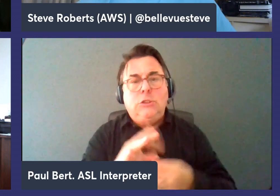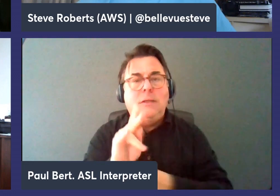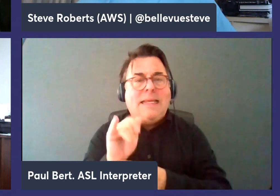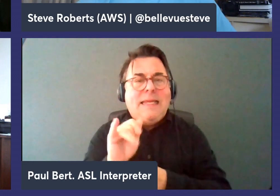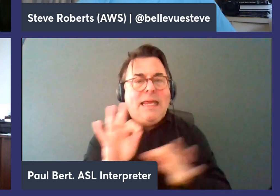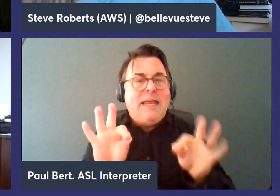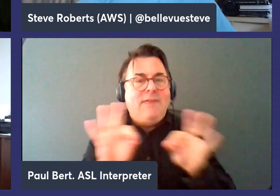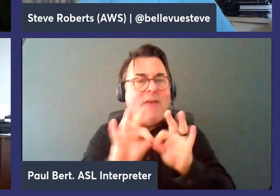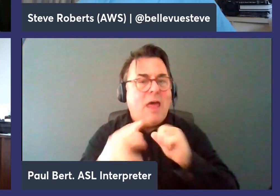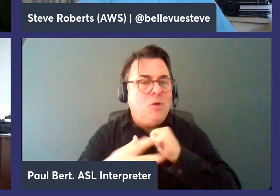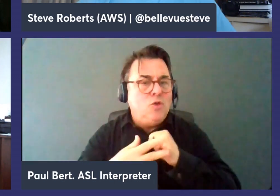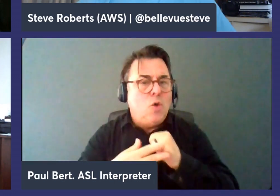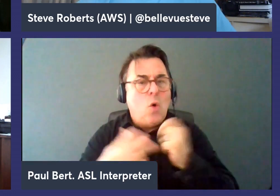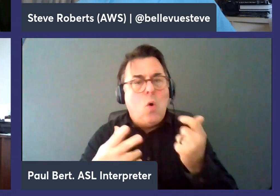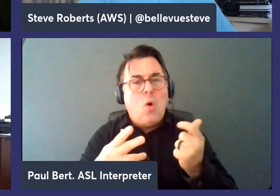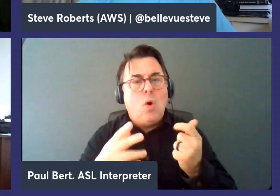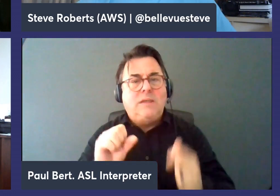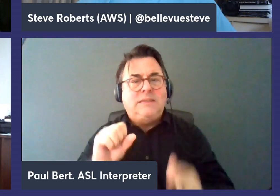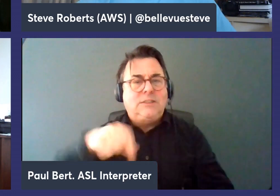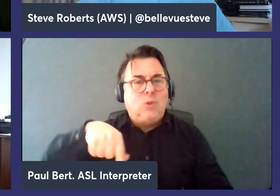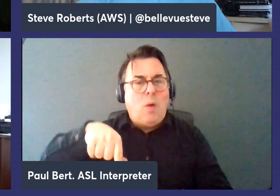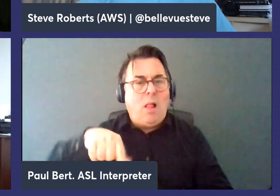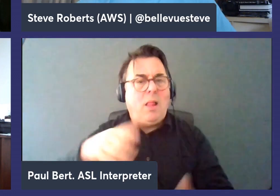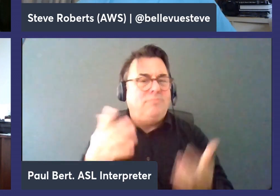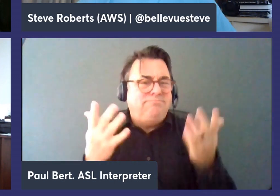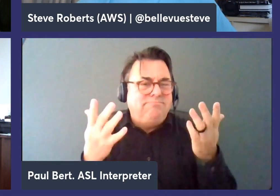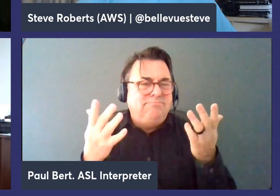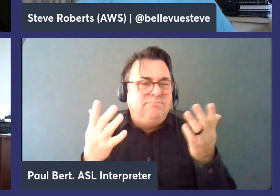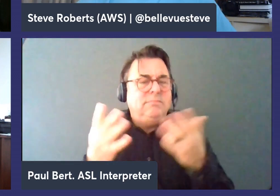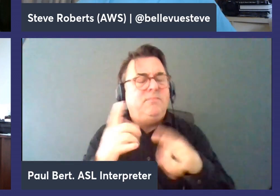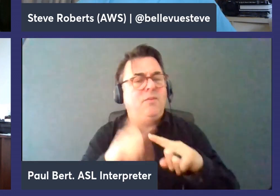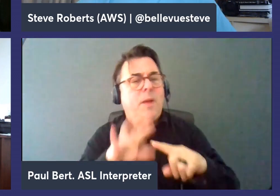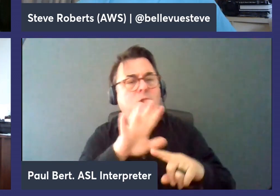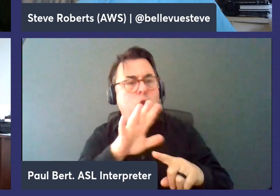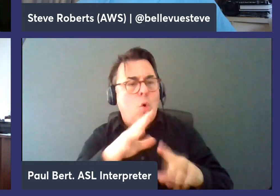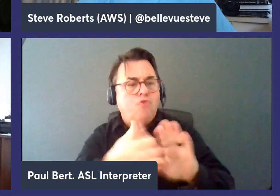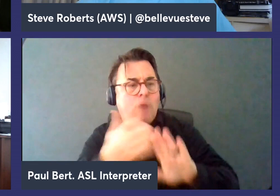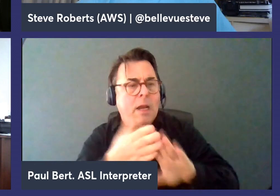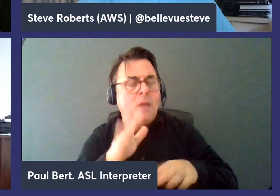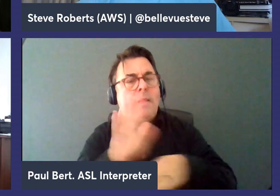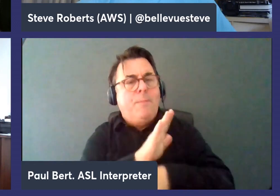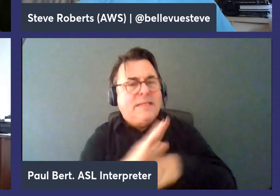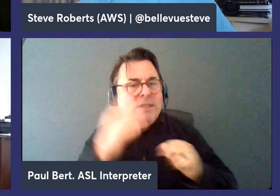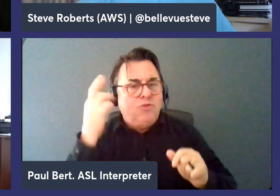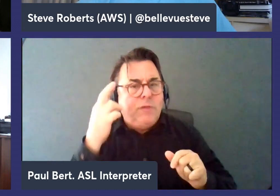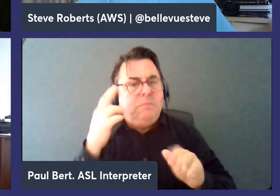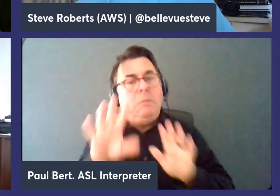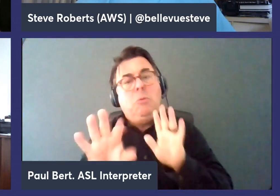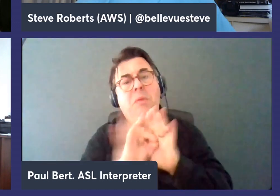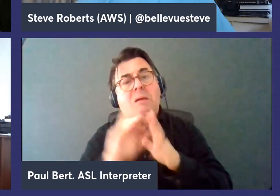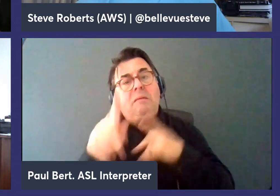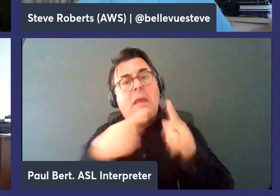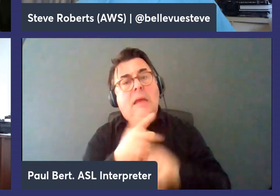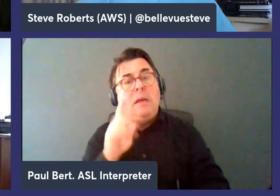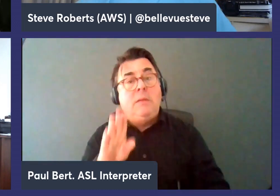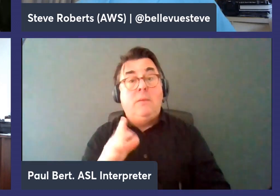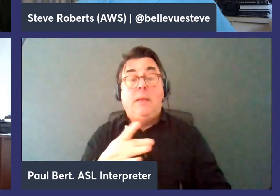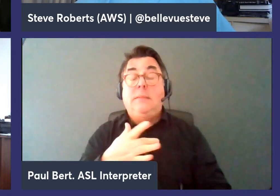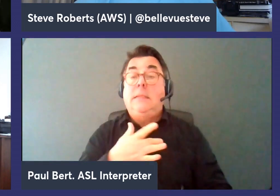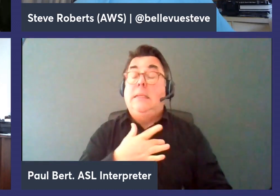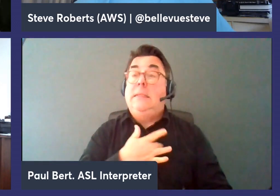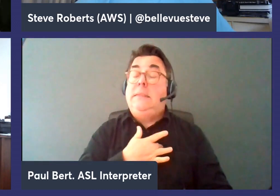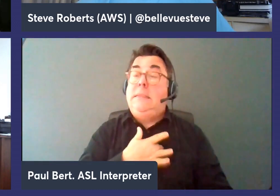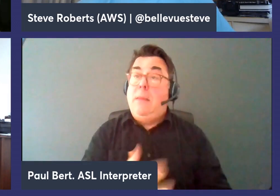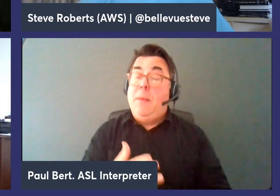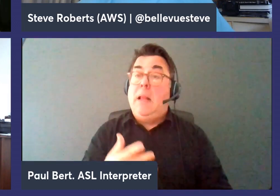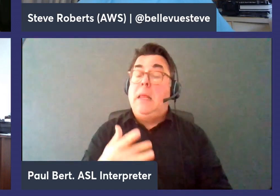store uh you know no sql databases depending on you know your application and the business logic you might pick a database uh usually you